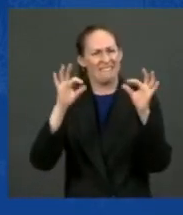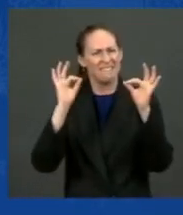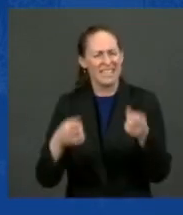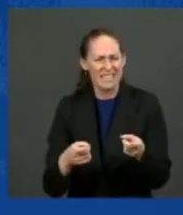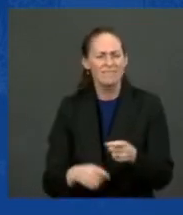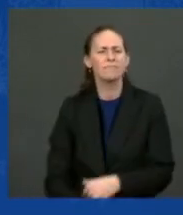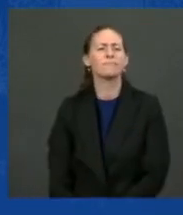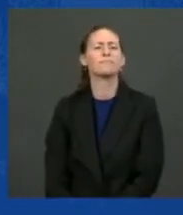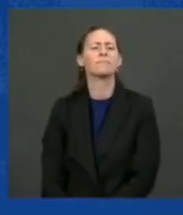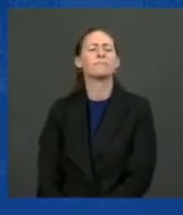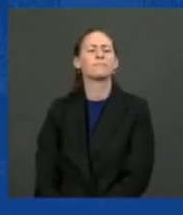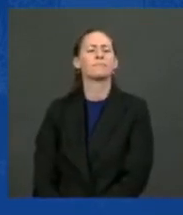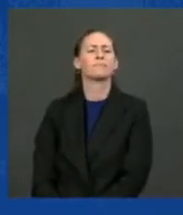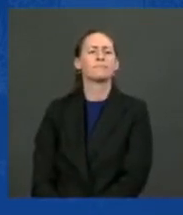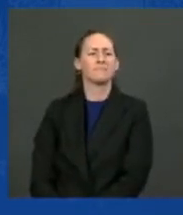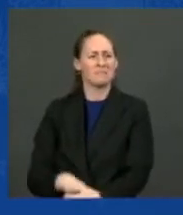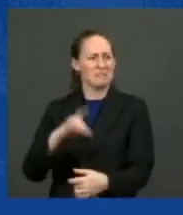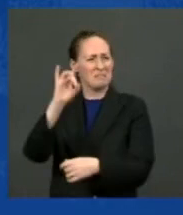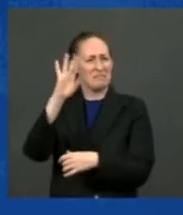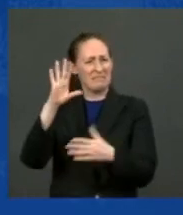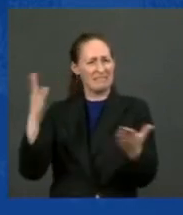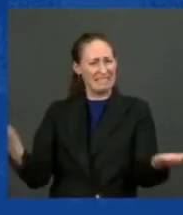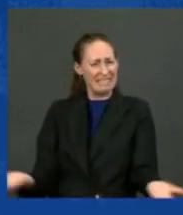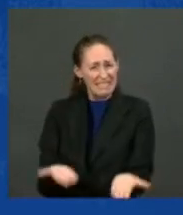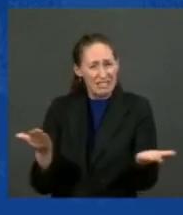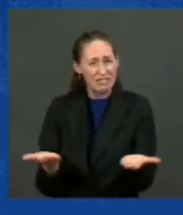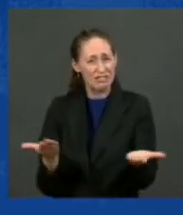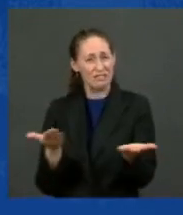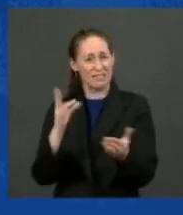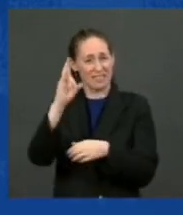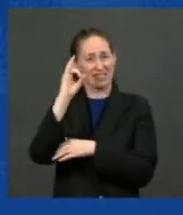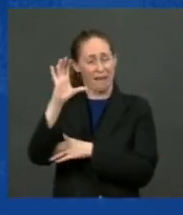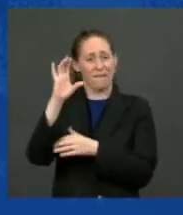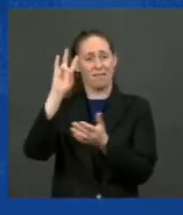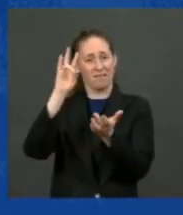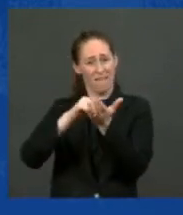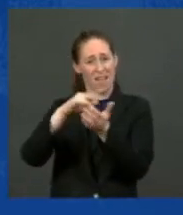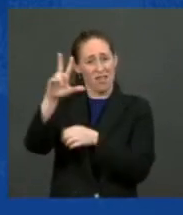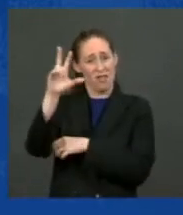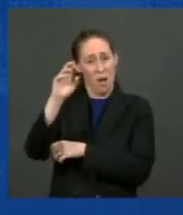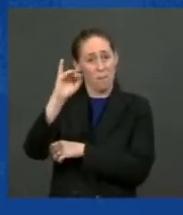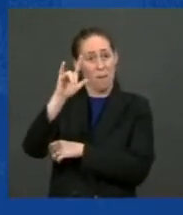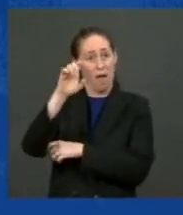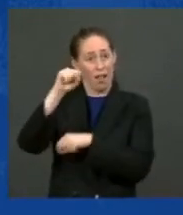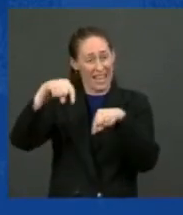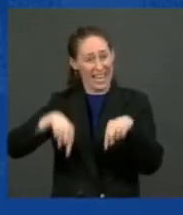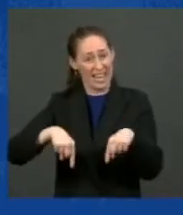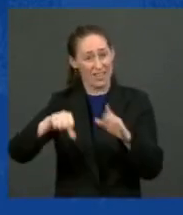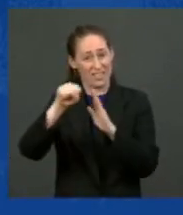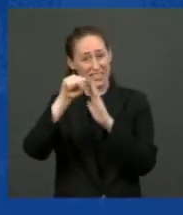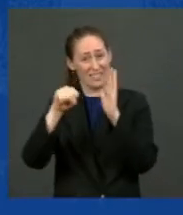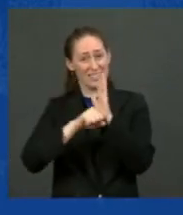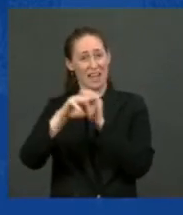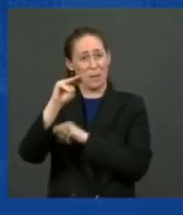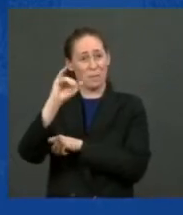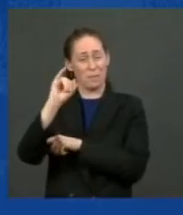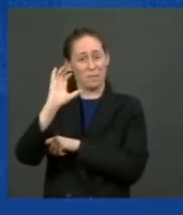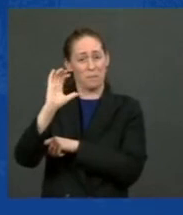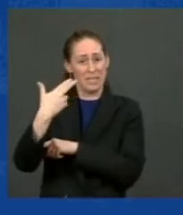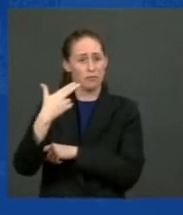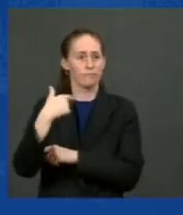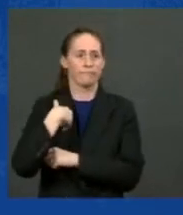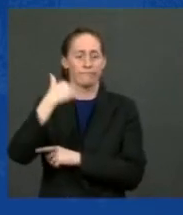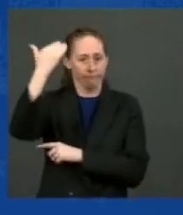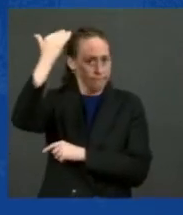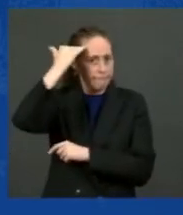of roads here in Michigan. I'll bet everyone in this room can tell me what the most dangerous intersection in this town or any town they